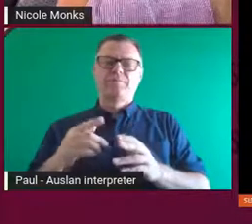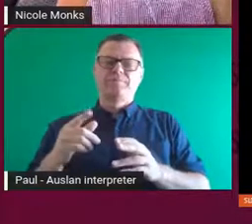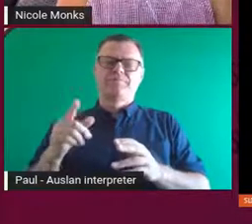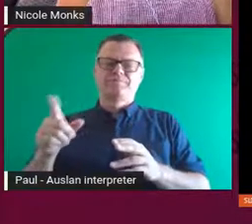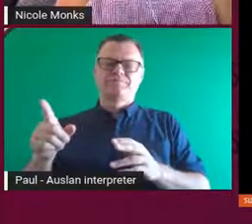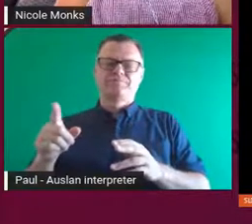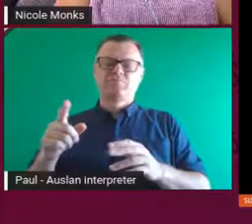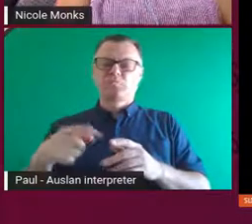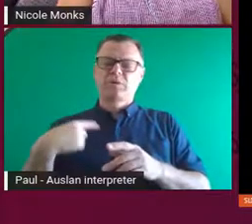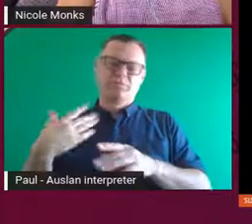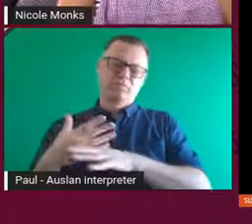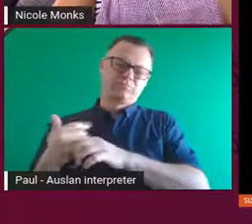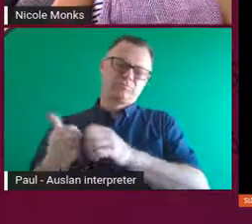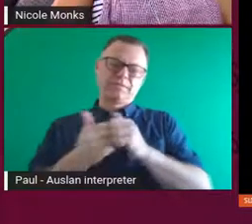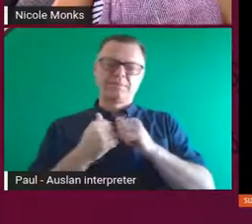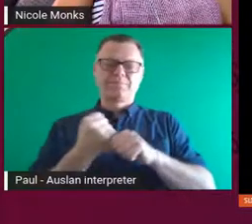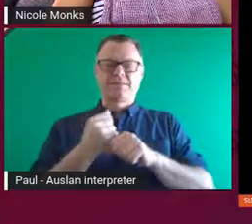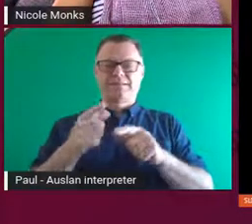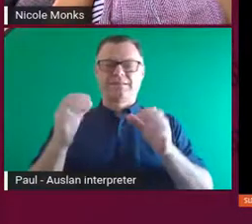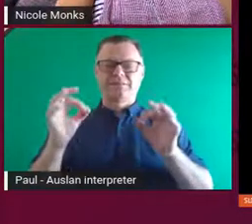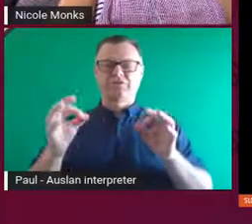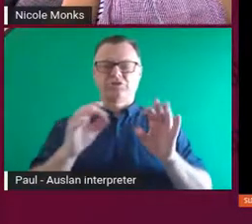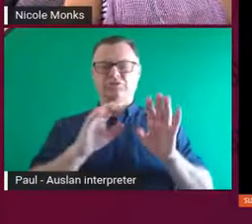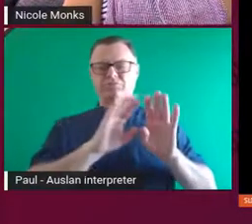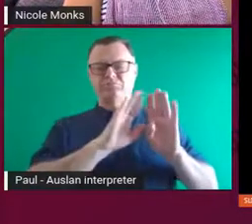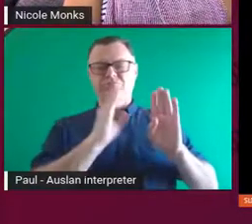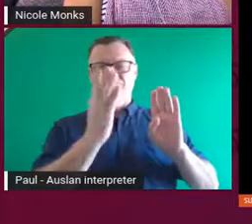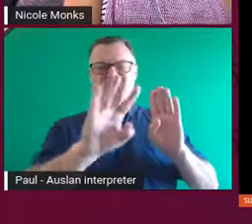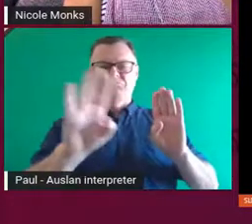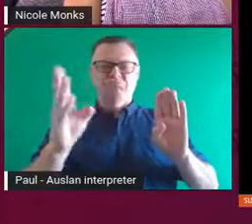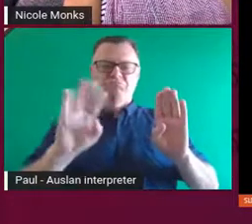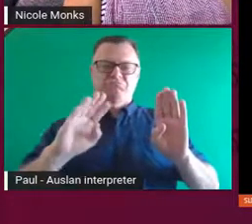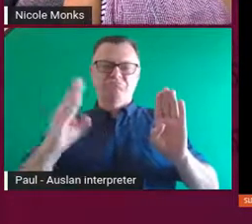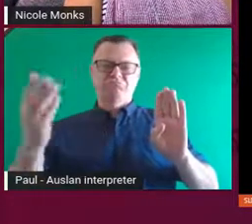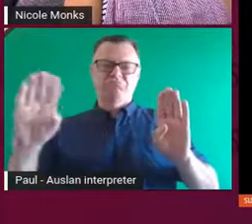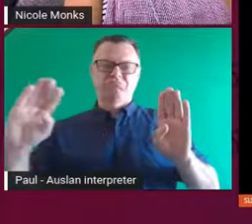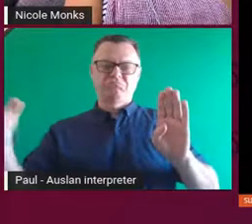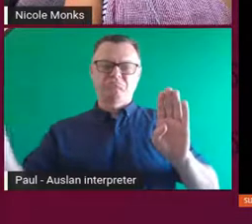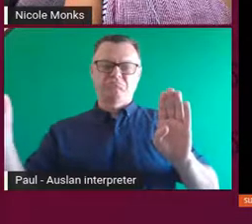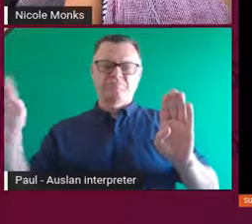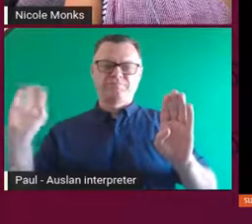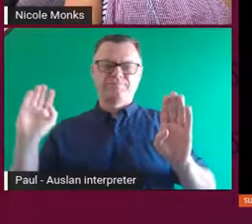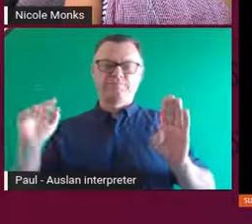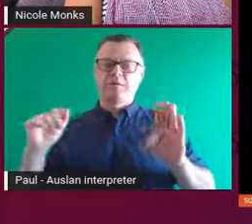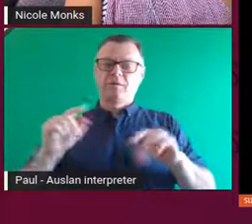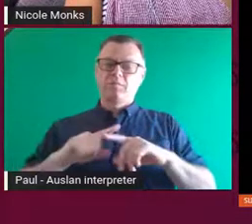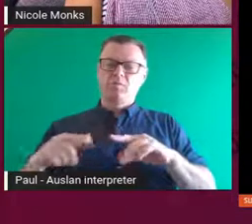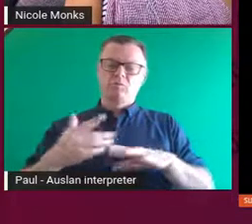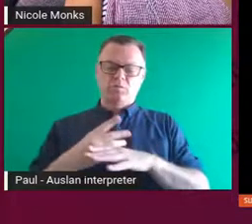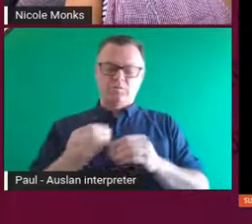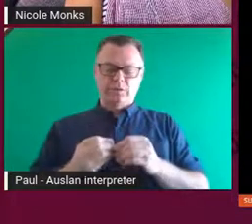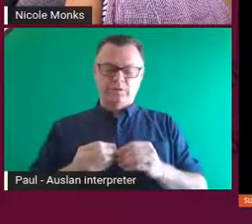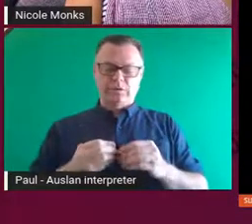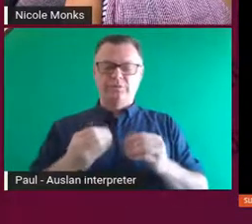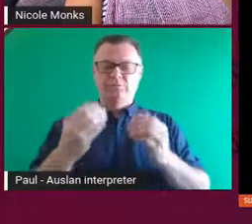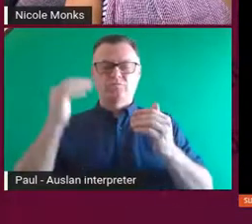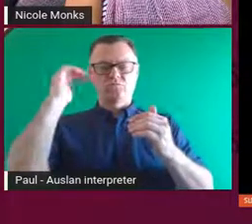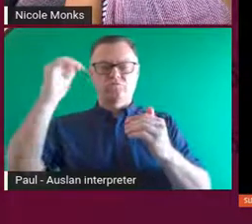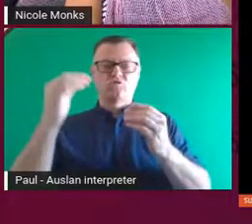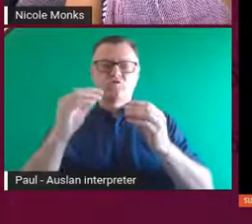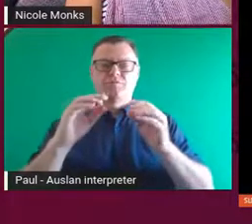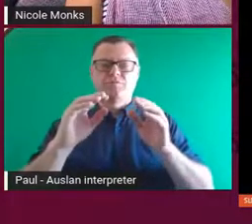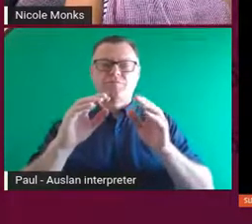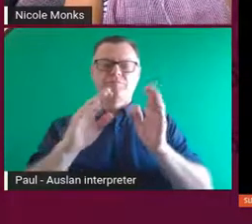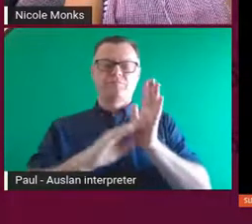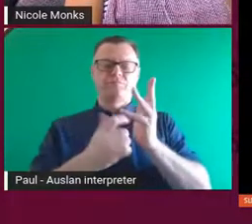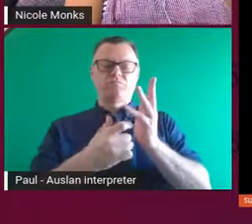it was really interesting. You know, a lot of the time we were sort of working in that sort of two-dimensional space when we're asked to do murals